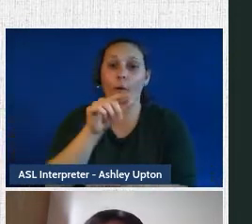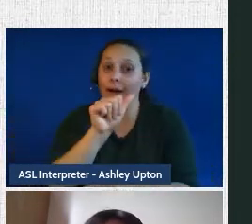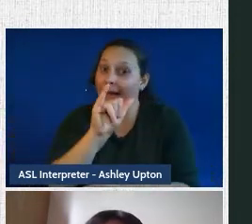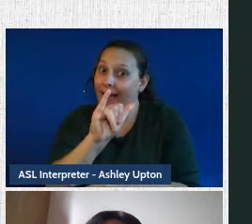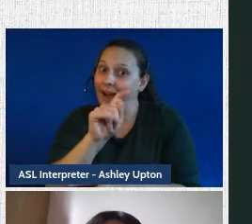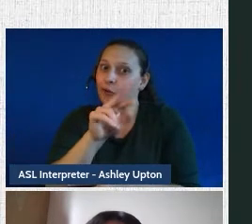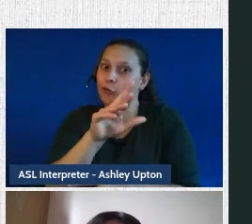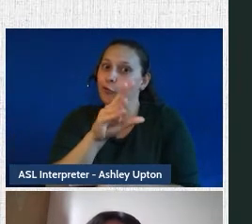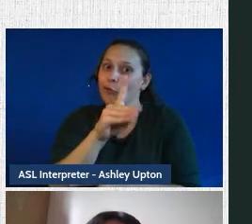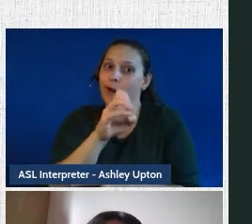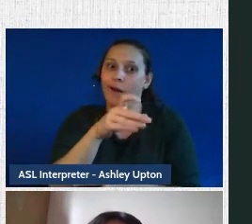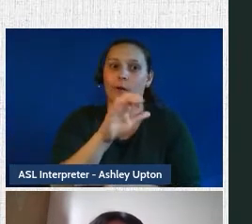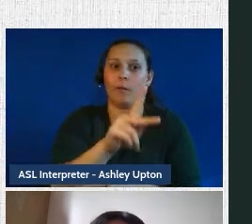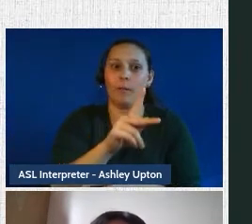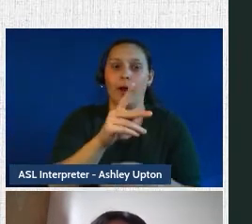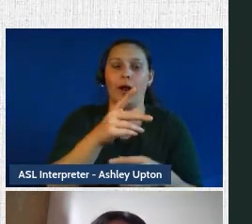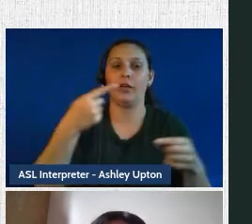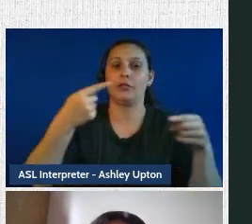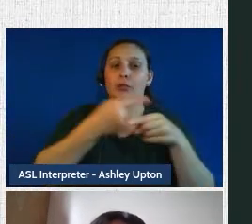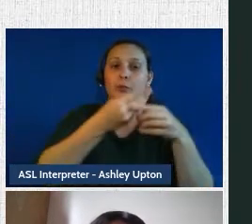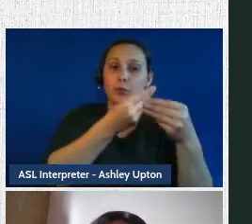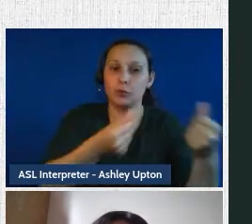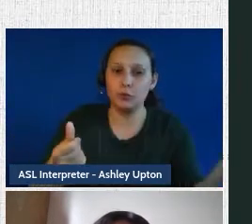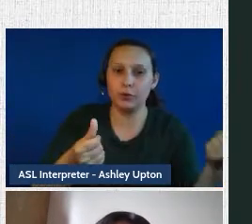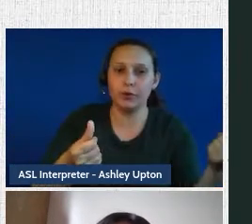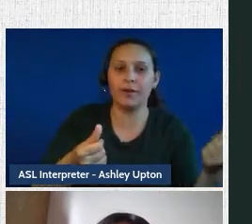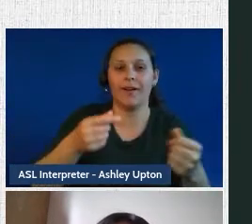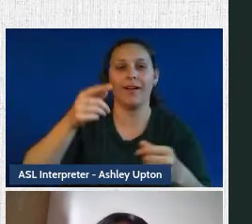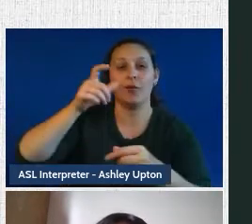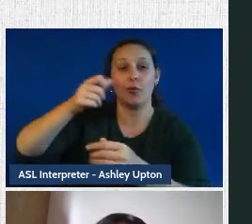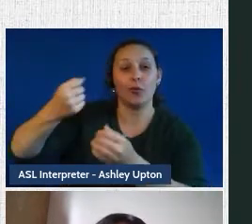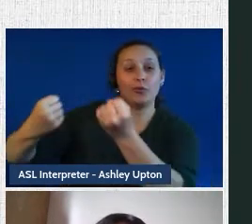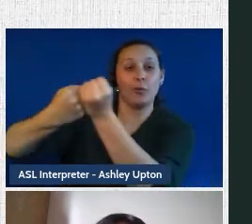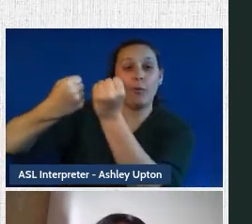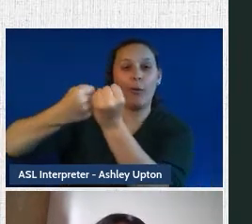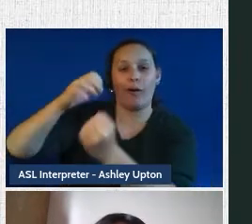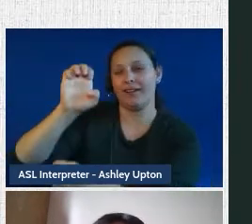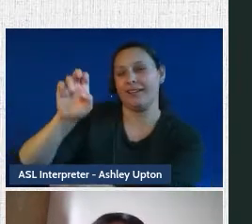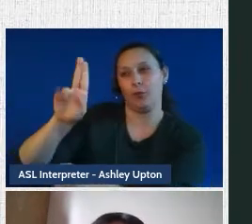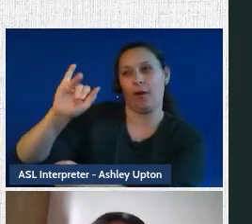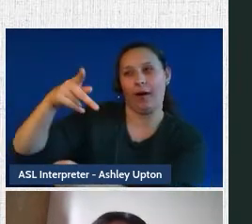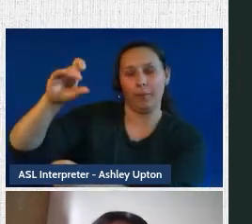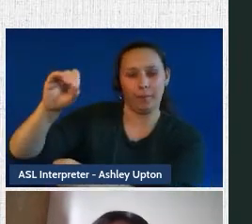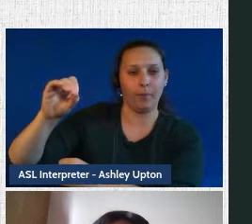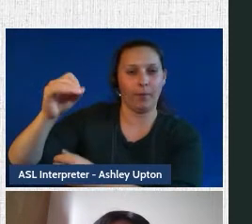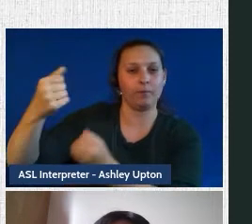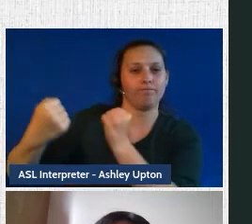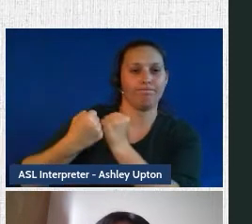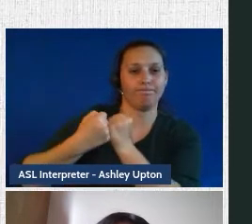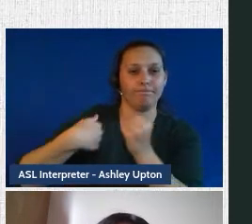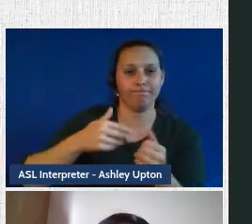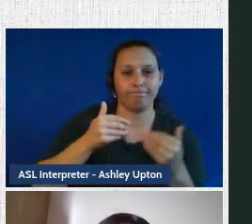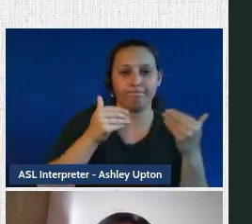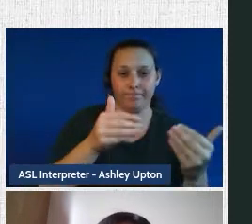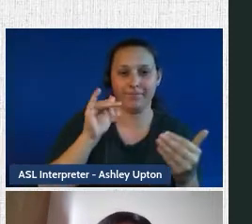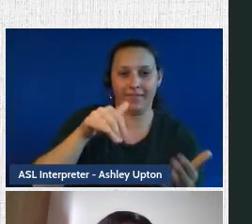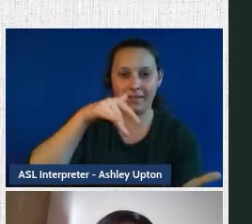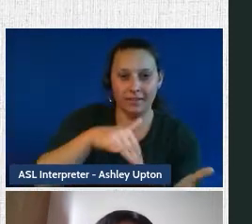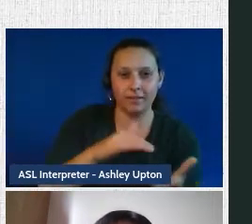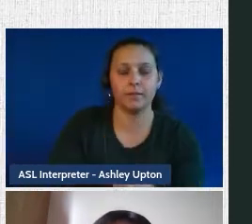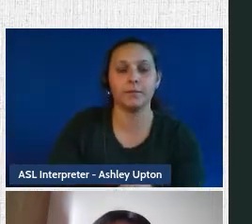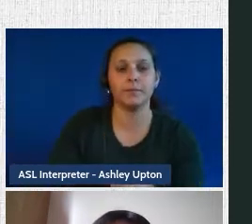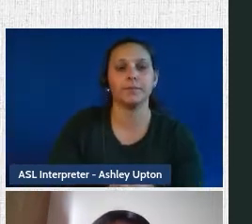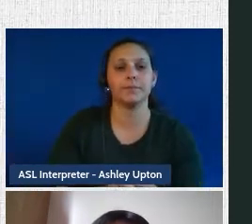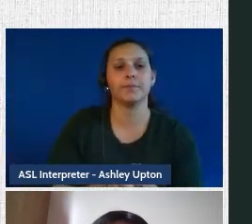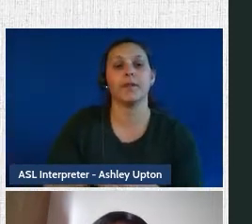resolution, which is actually commissioned by the EU IPO. Recently, our project members have published a book chapter in a